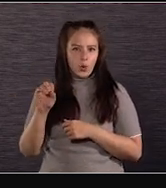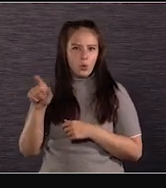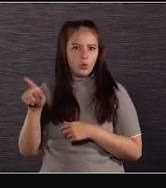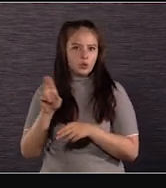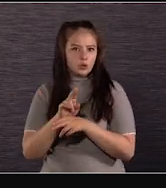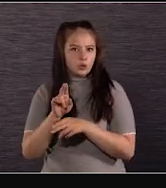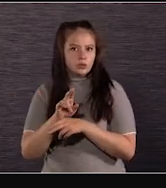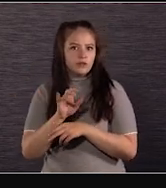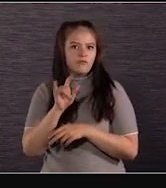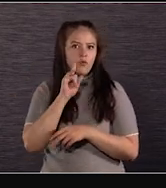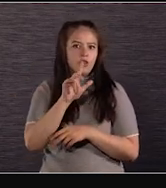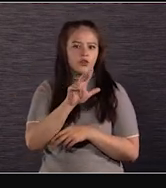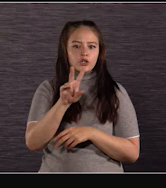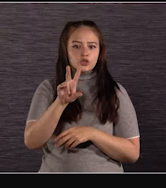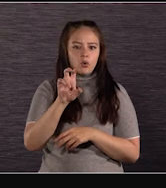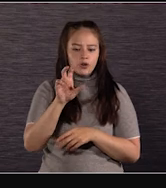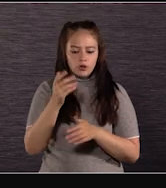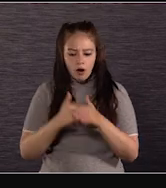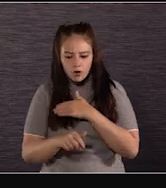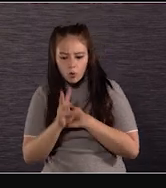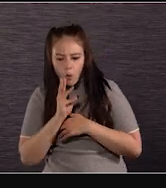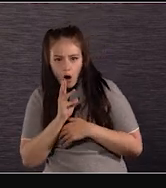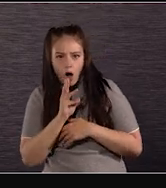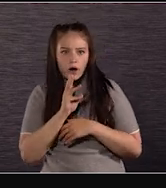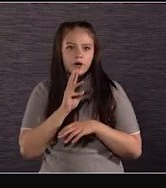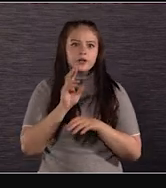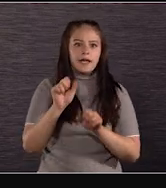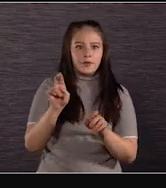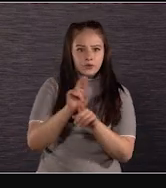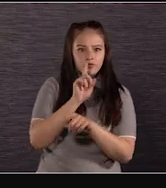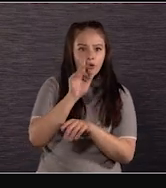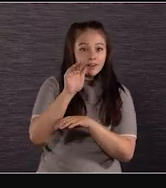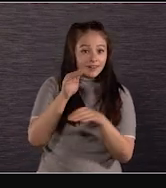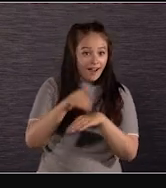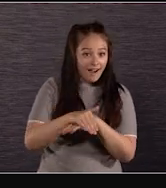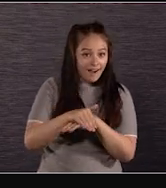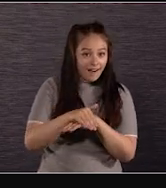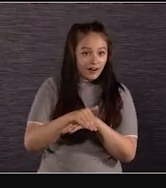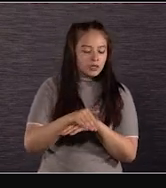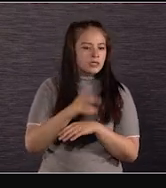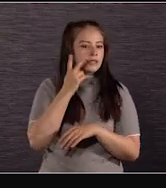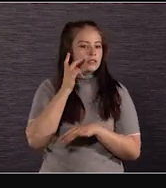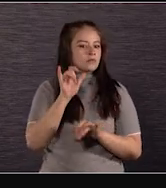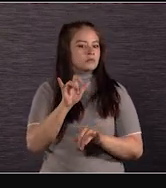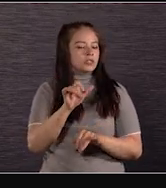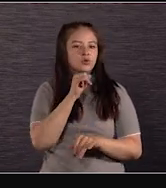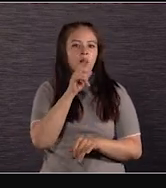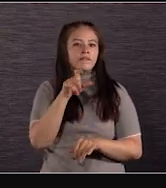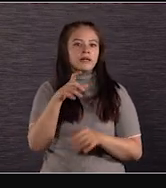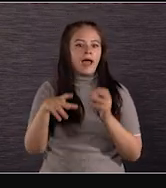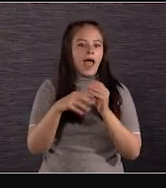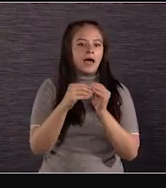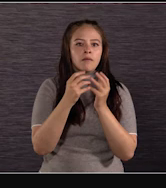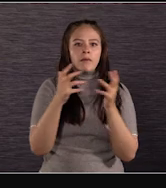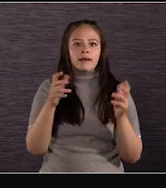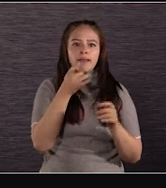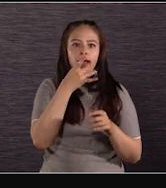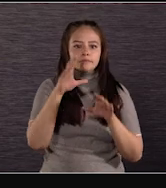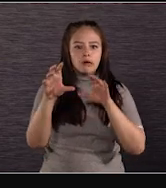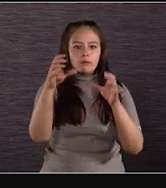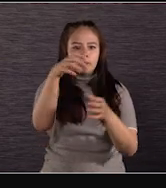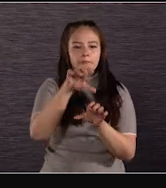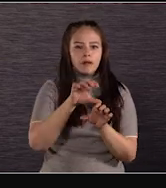for underwater shots, night. And they're also finding that they don't have to use as much practical lighting due to the